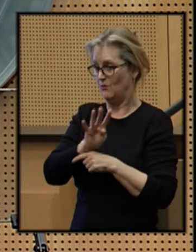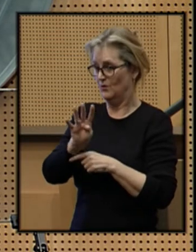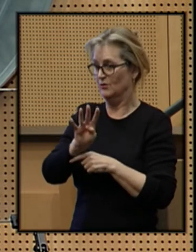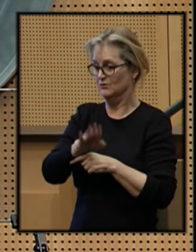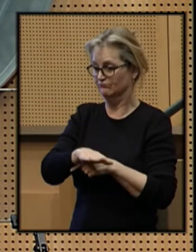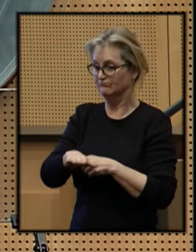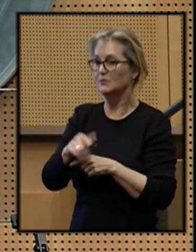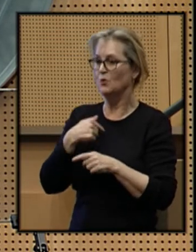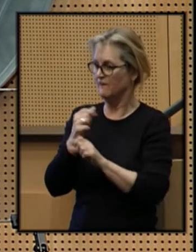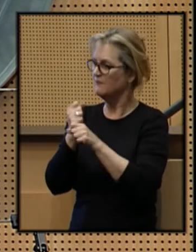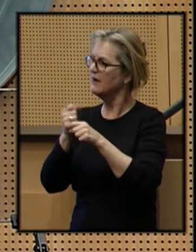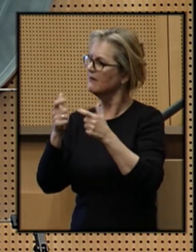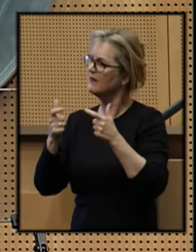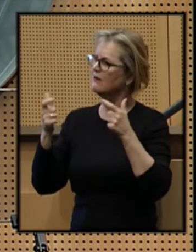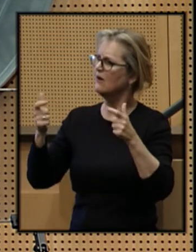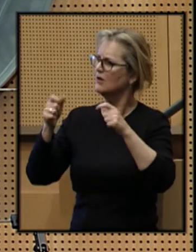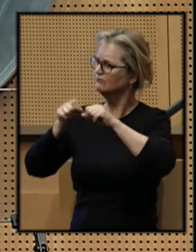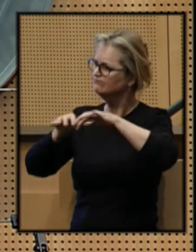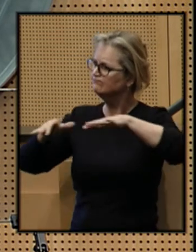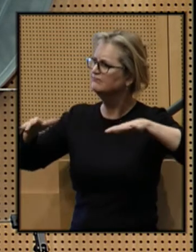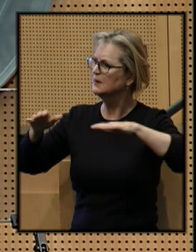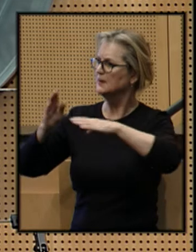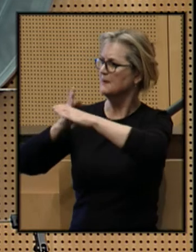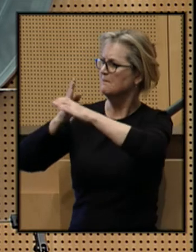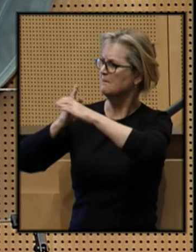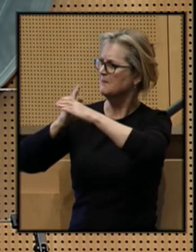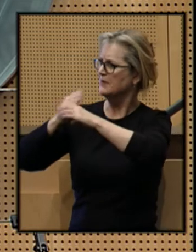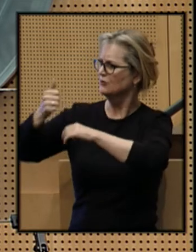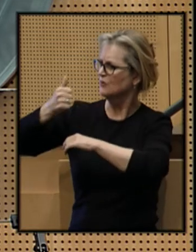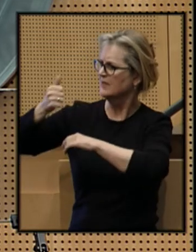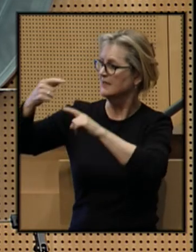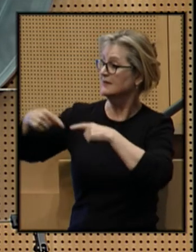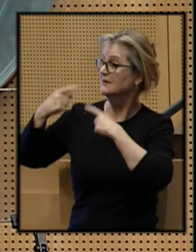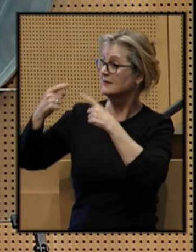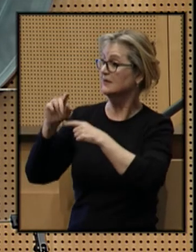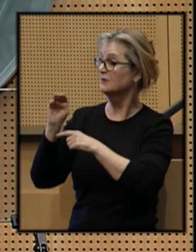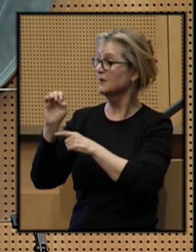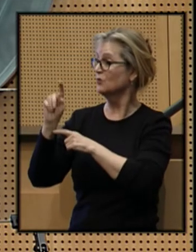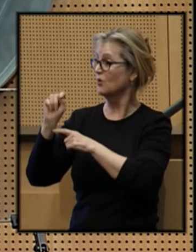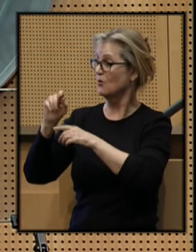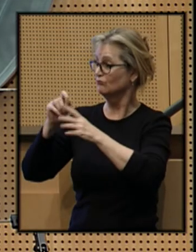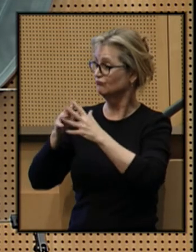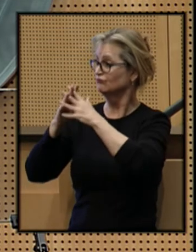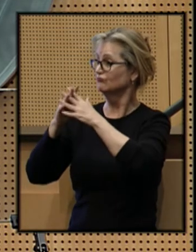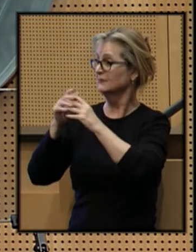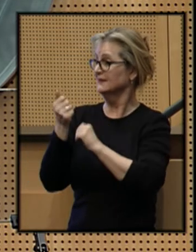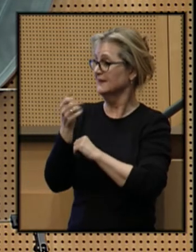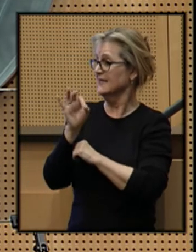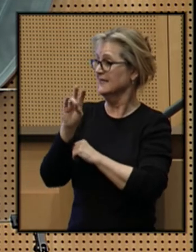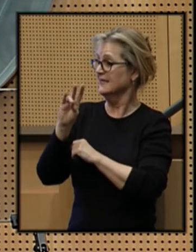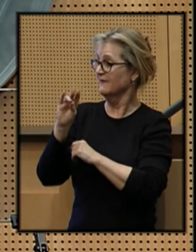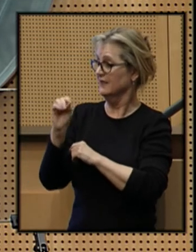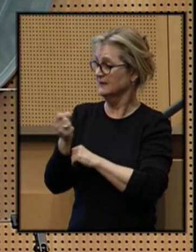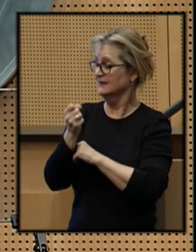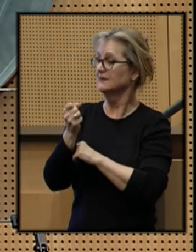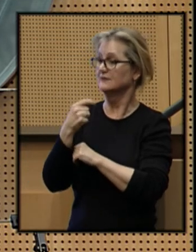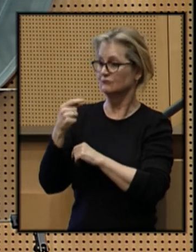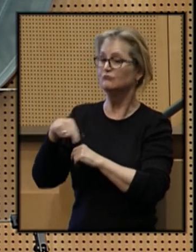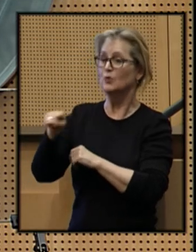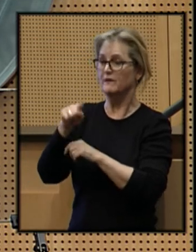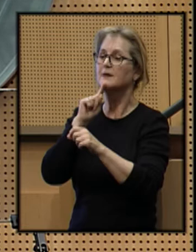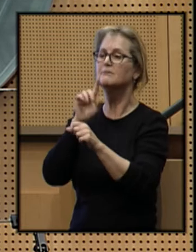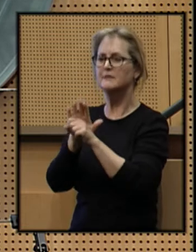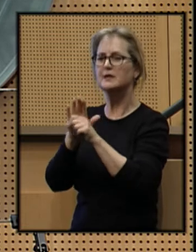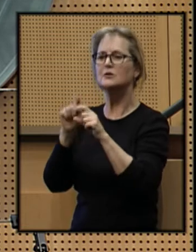We have made the largest expansion in bus transit since Metro was created in the 1970s and we have